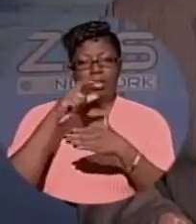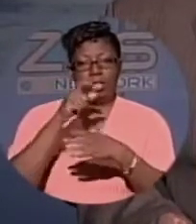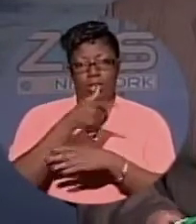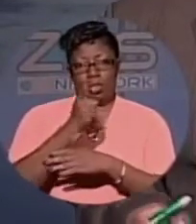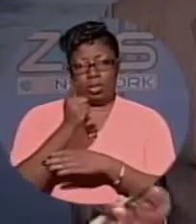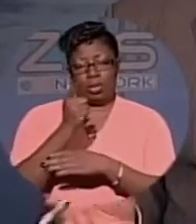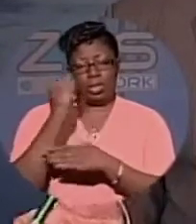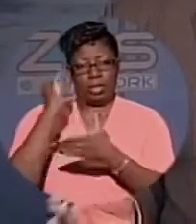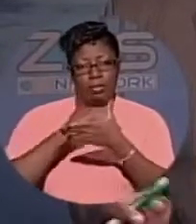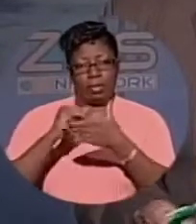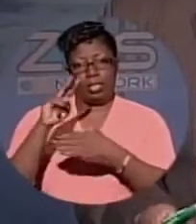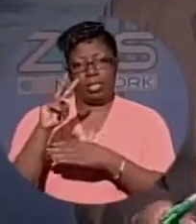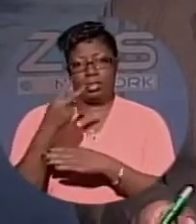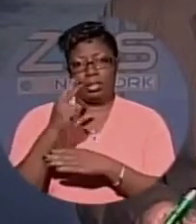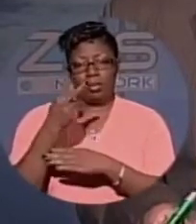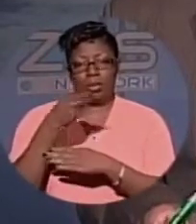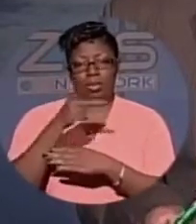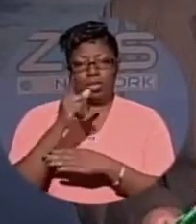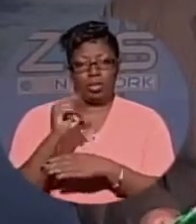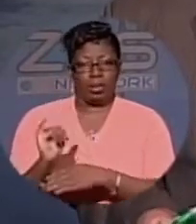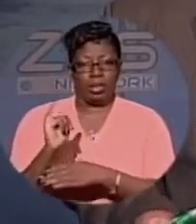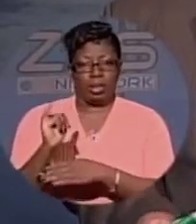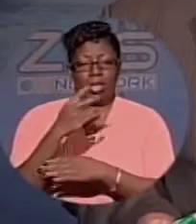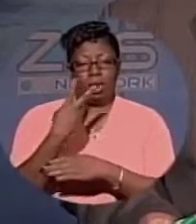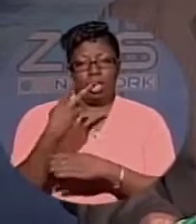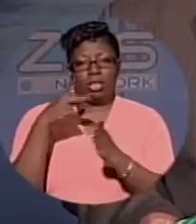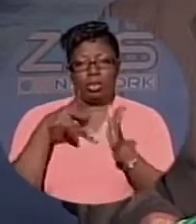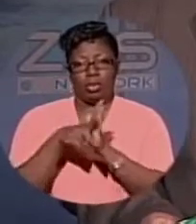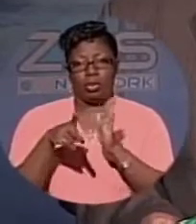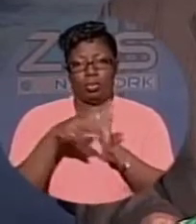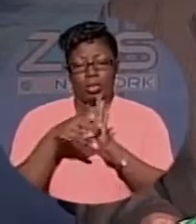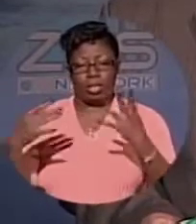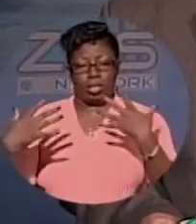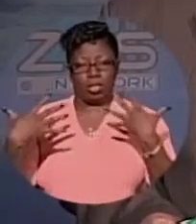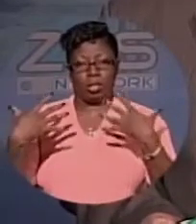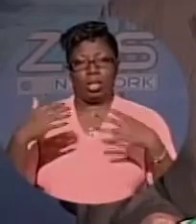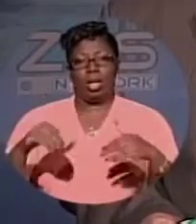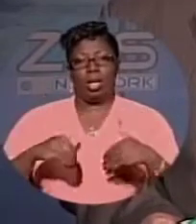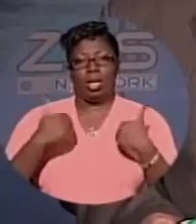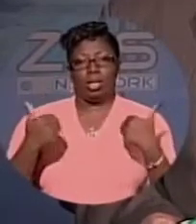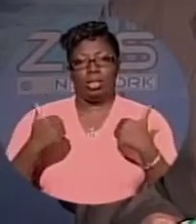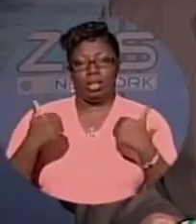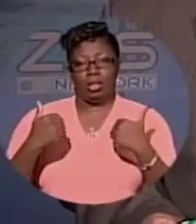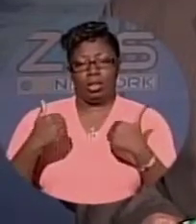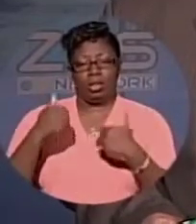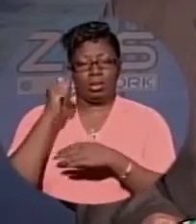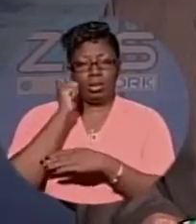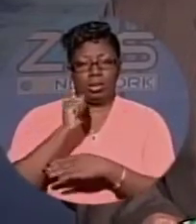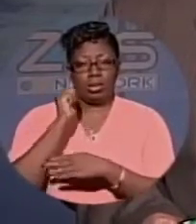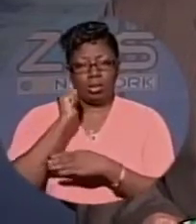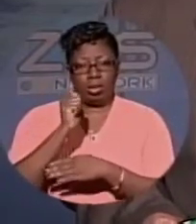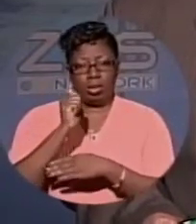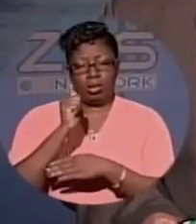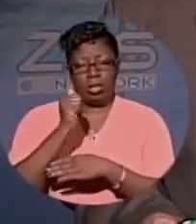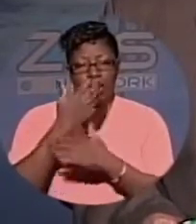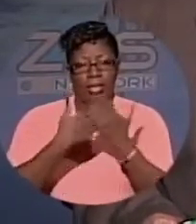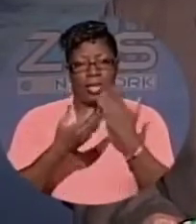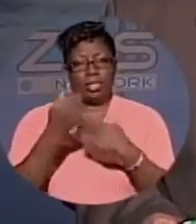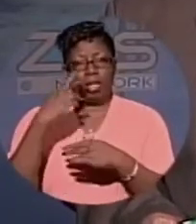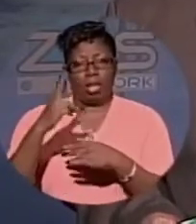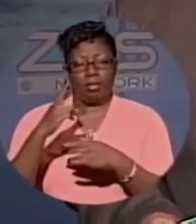to investigate a double shooting and two murders of most shocking, a young teenage girl, reportedly at the hands of a relative.